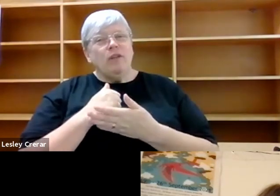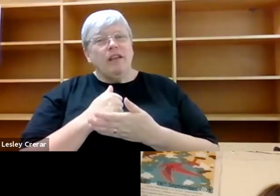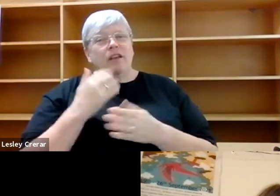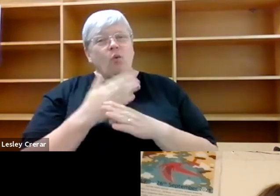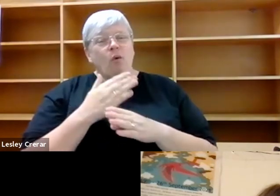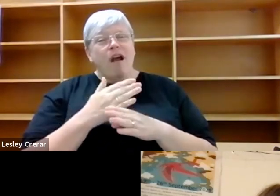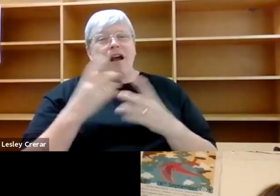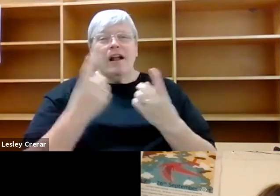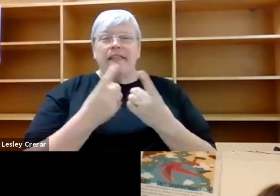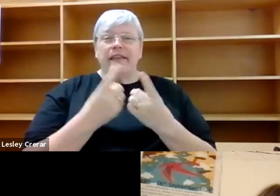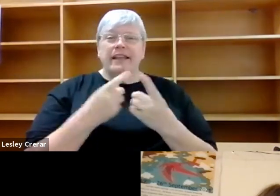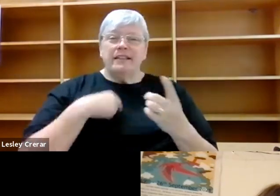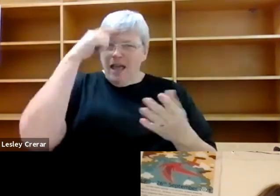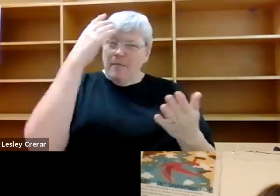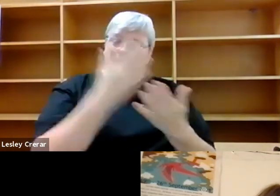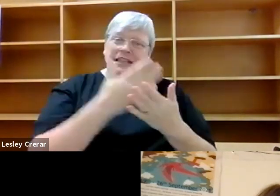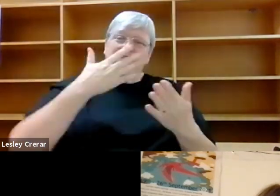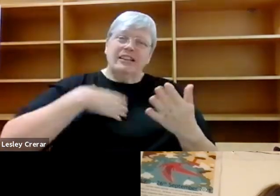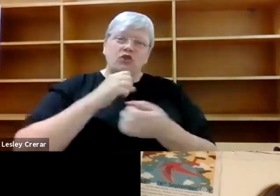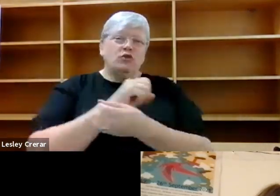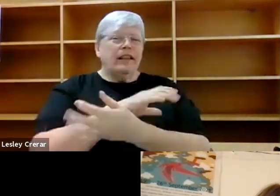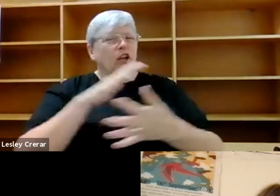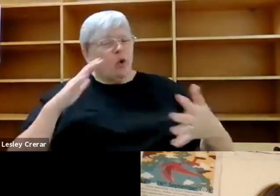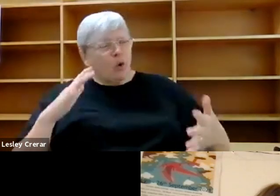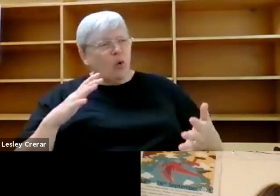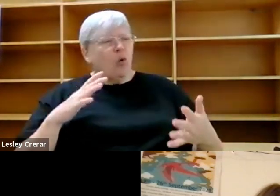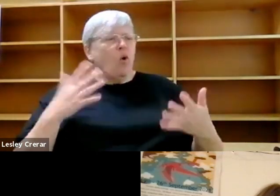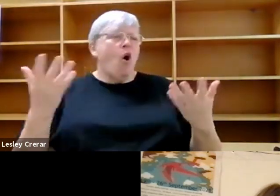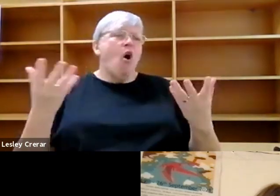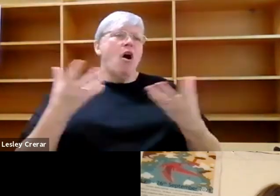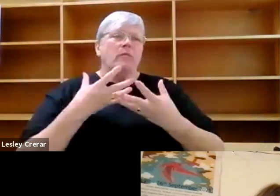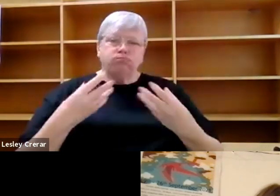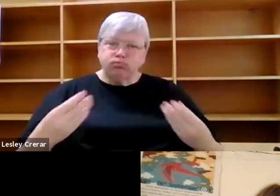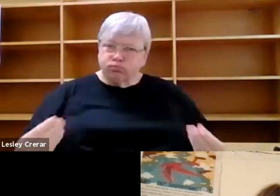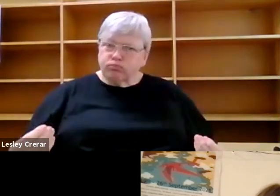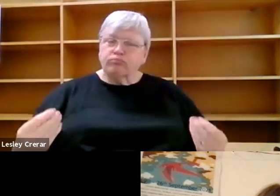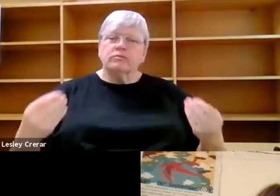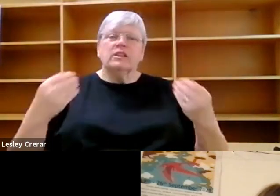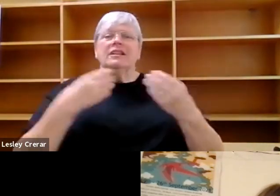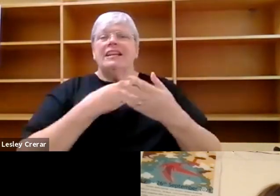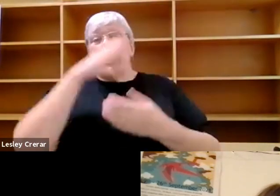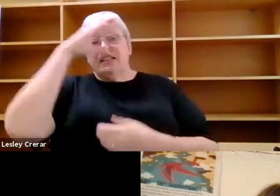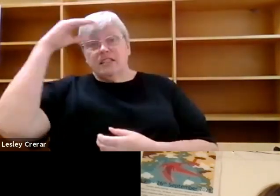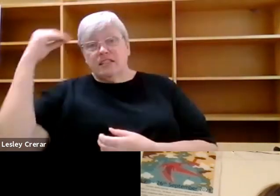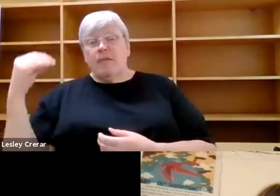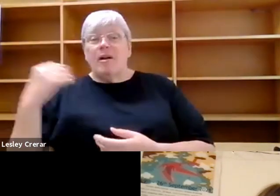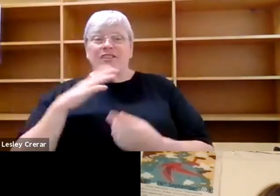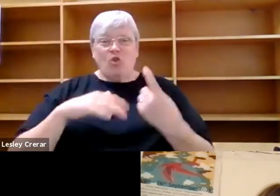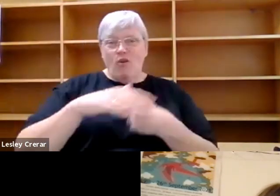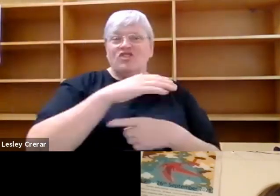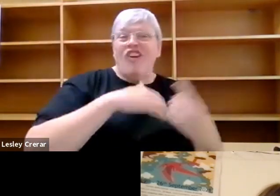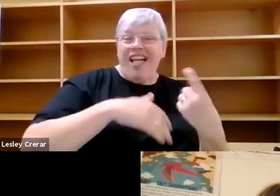that I believe I need to kind of let go of or overcome. And in the summer, I'm much more likely to do socializing